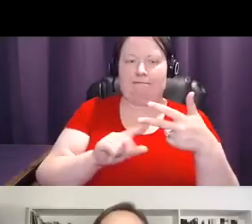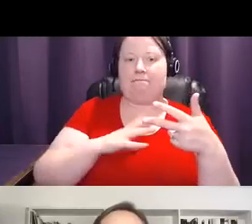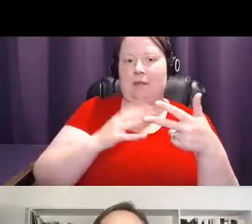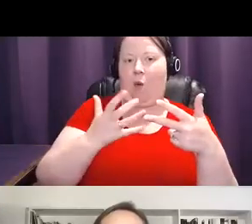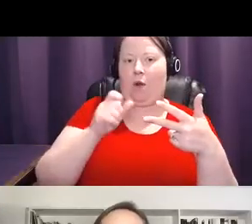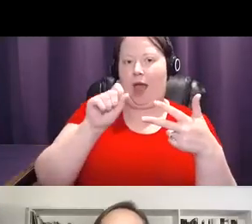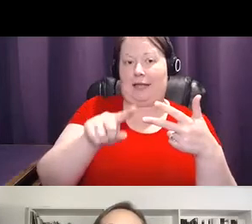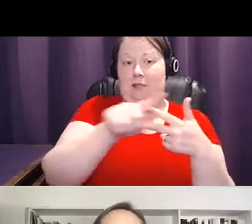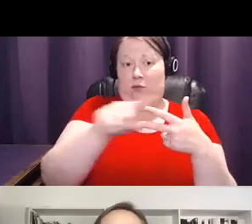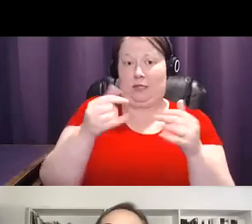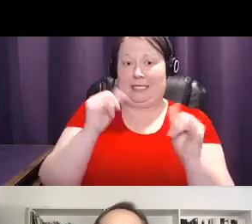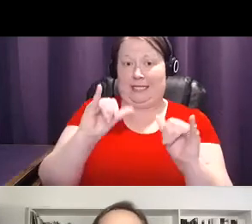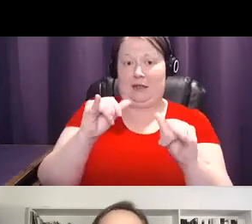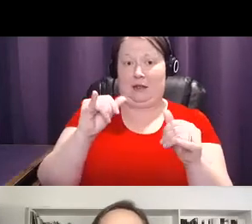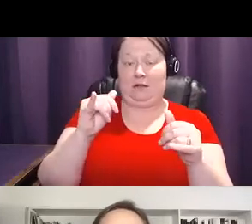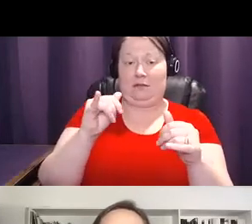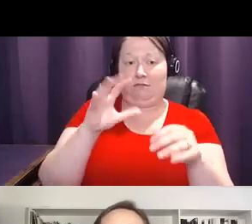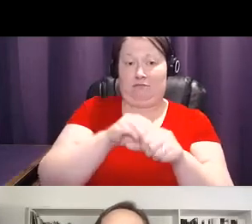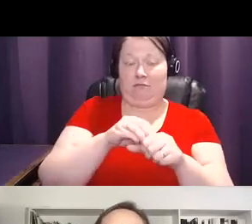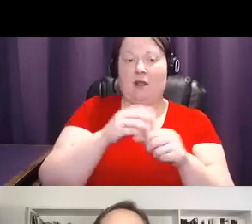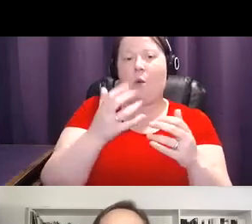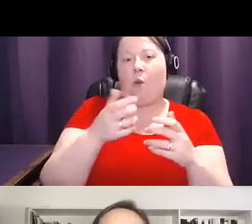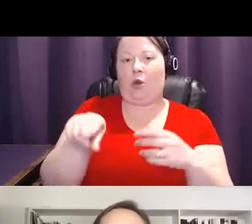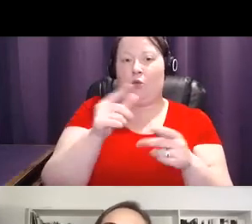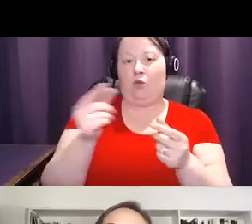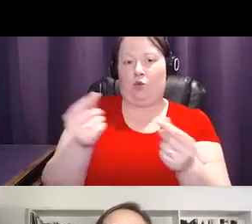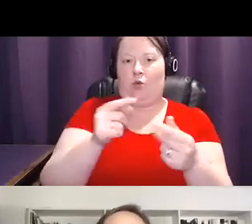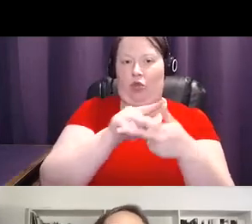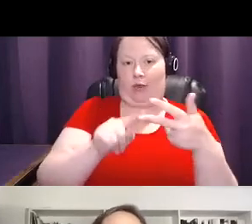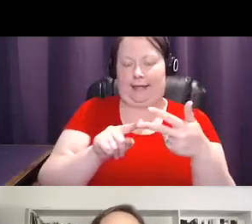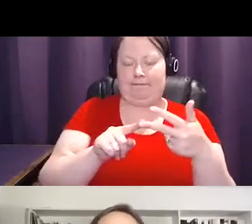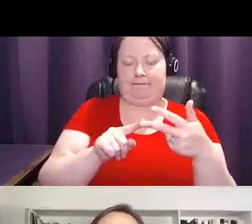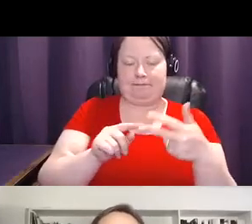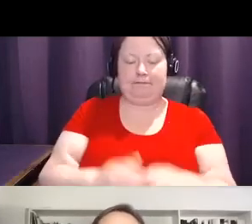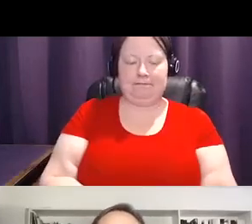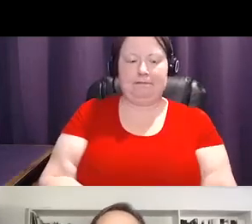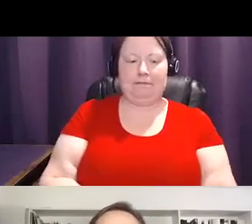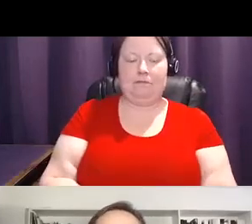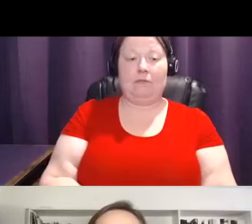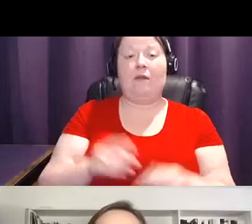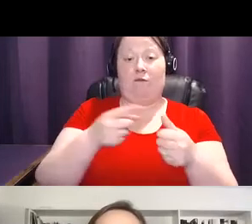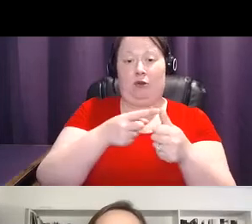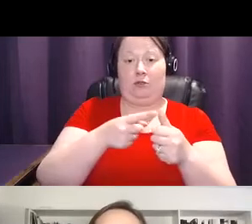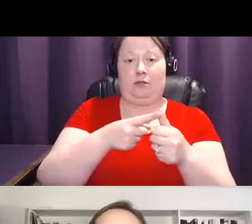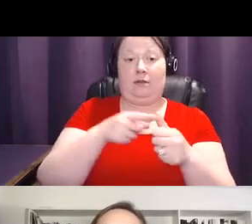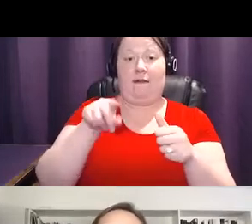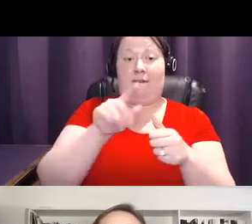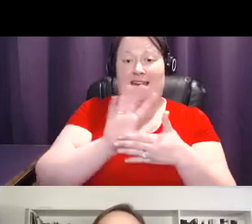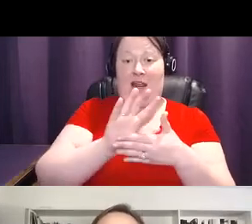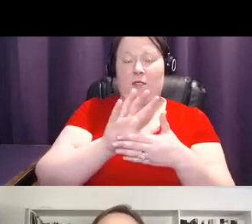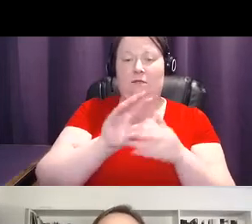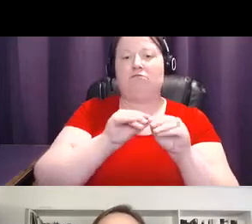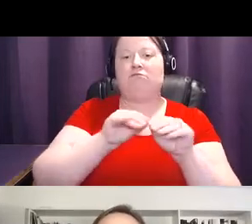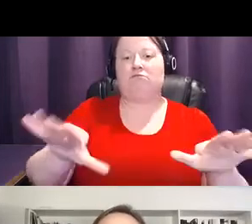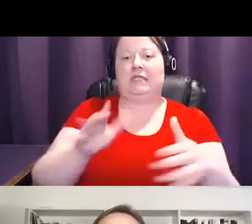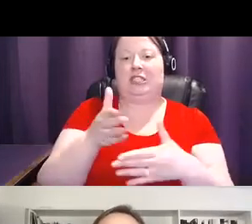still here with us to do three things today. The first thing that I'd like for you to do is to share these videos. We know from our